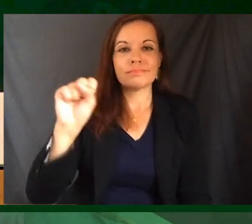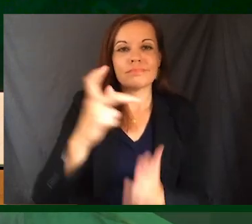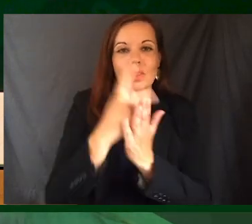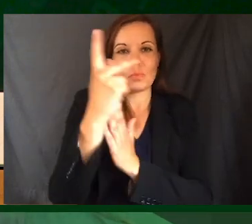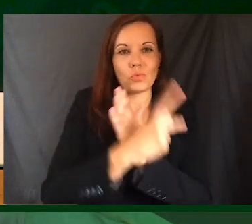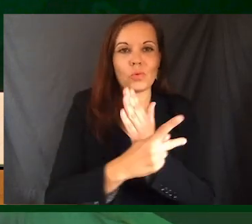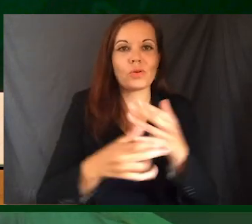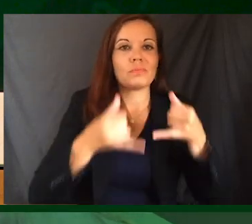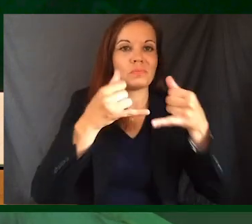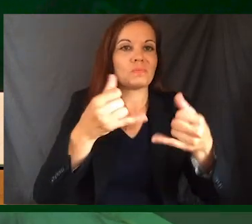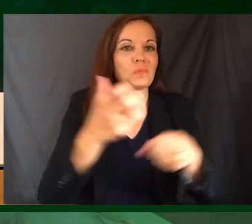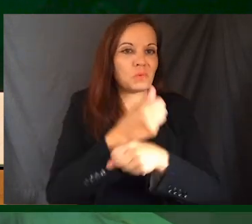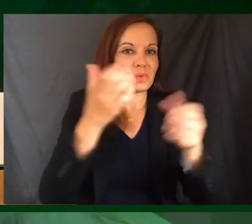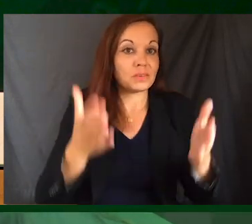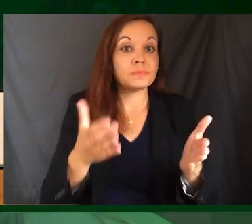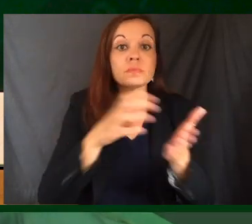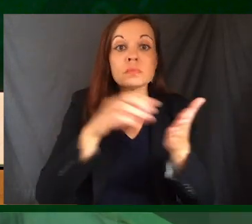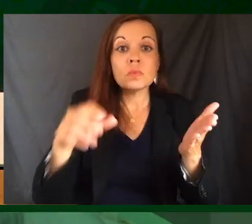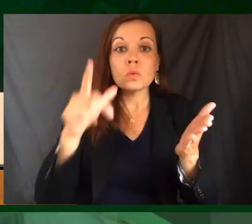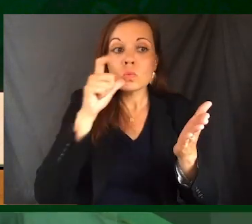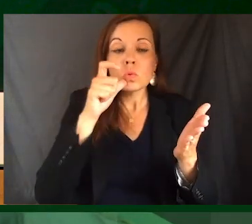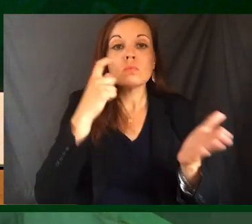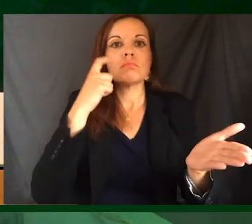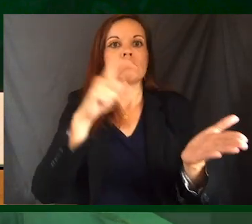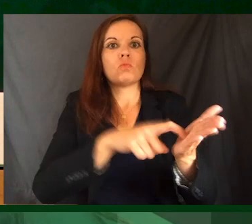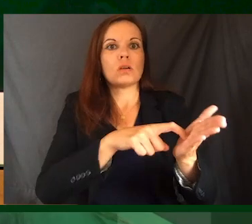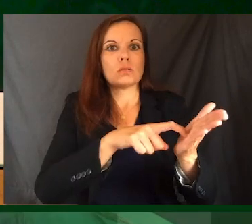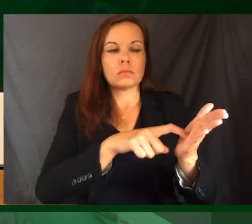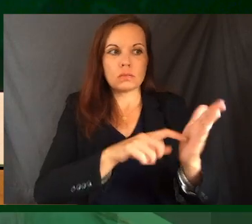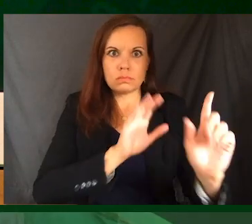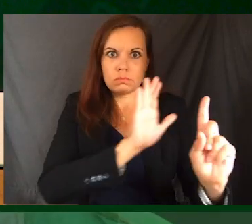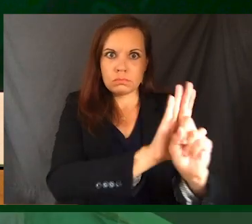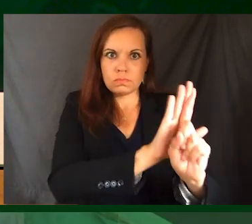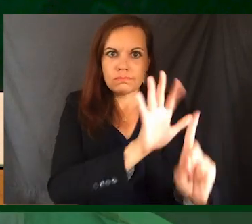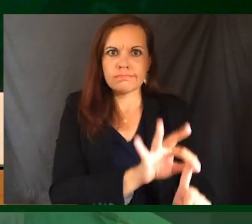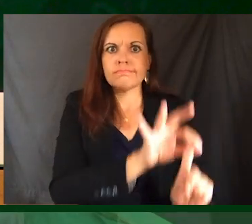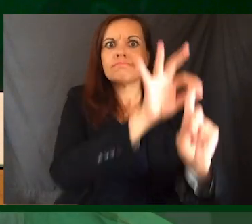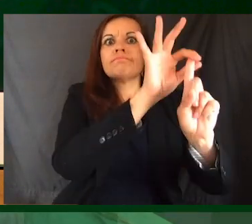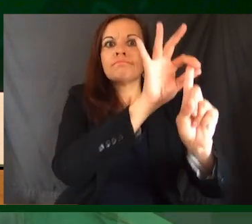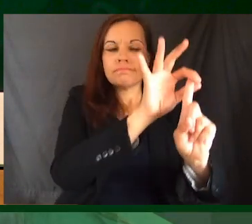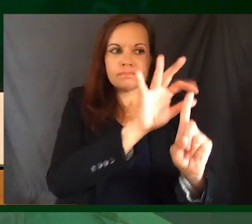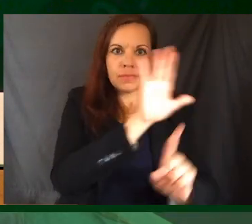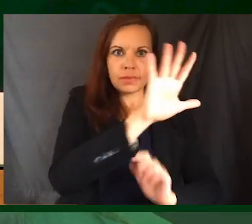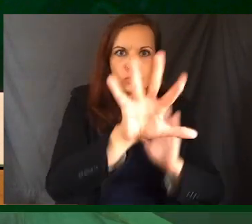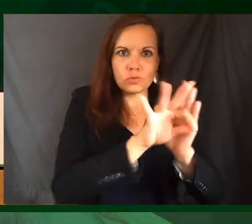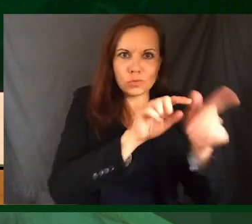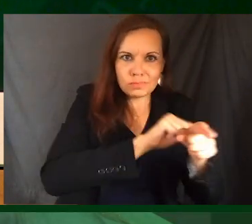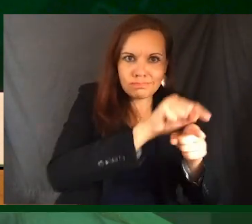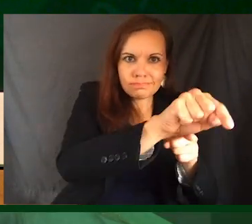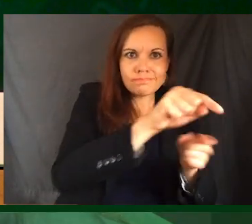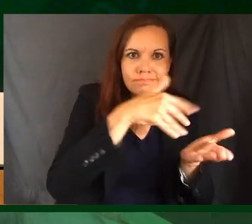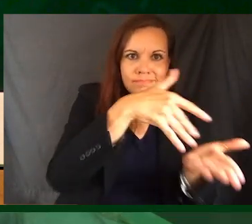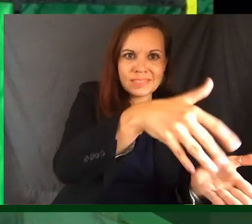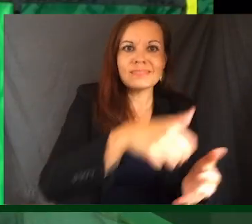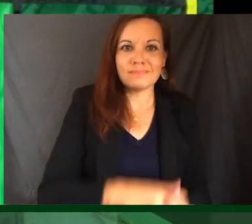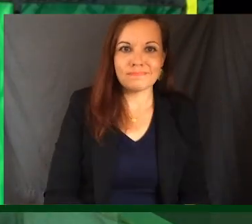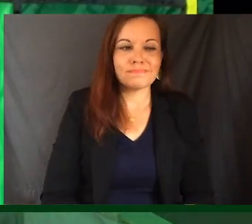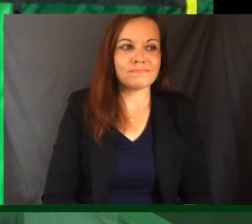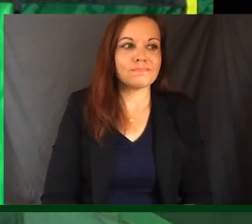winners. These students are being recognized for achieving distinction in their chosen disciplines and specialties.